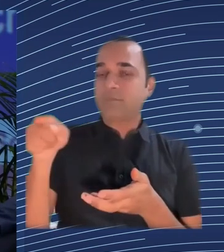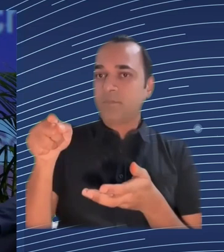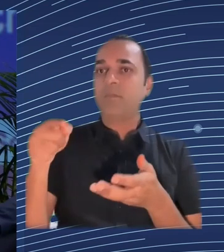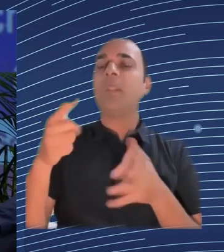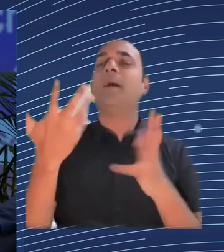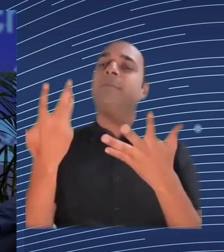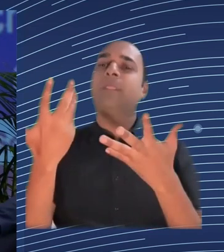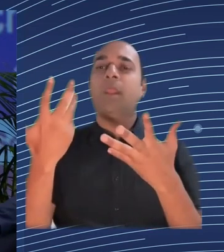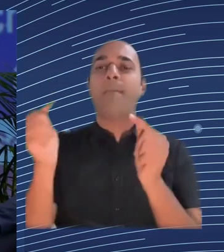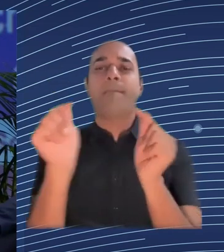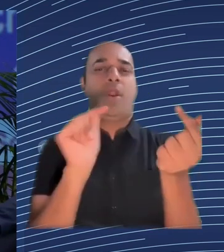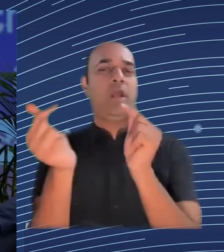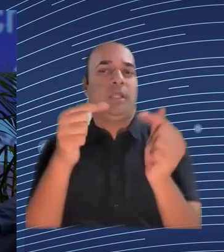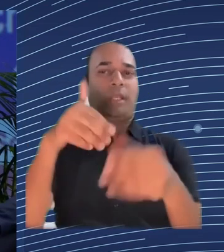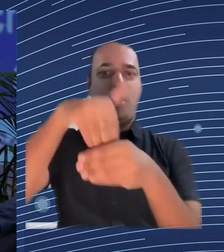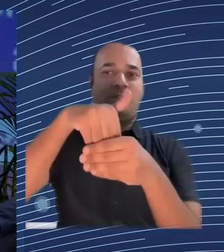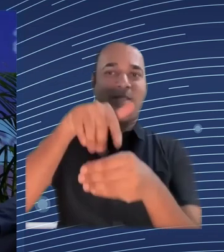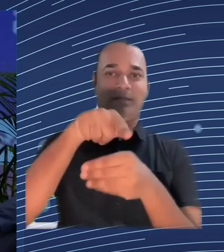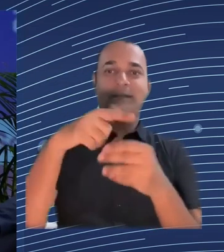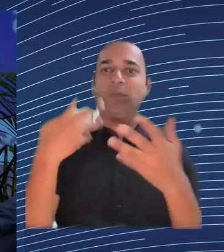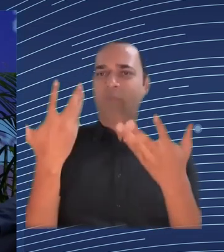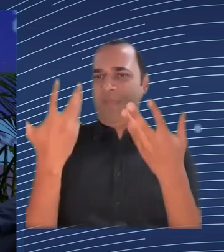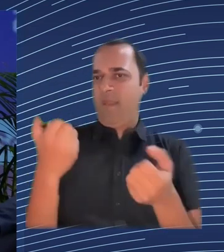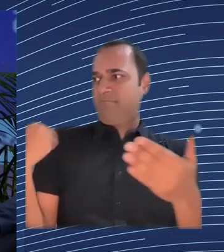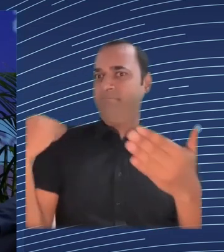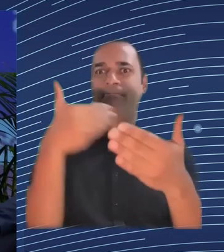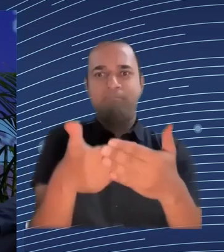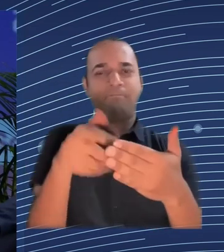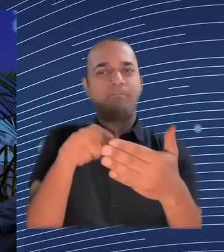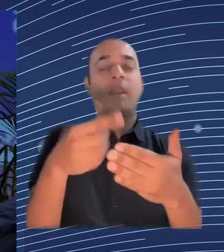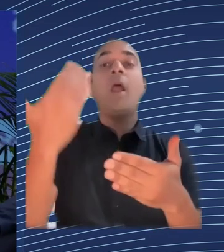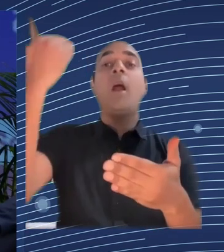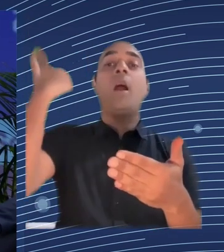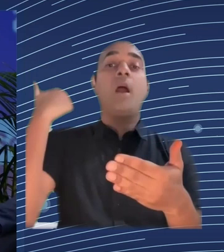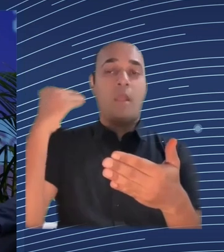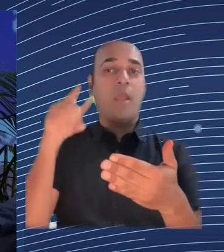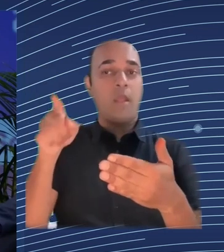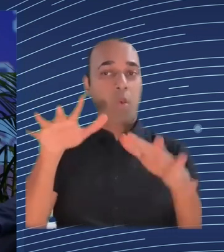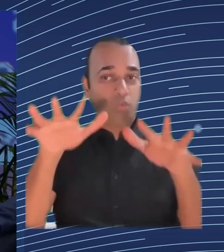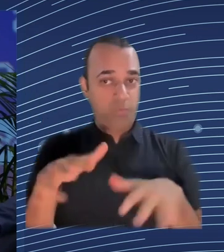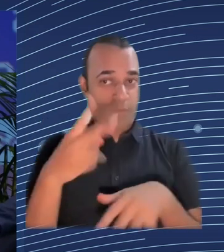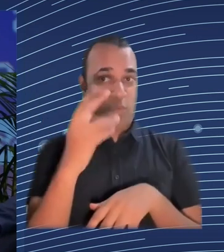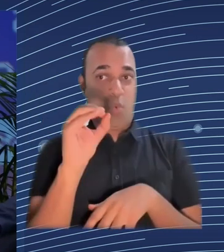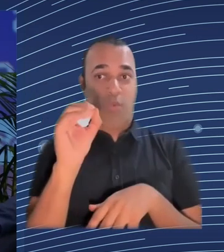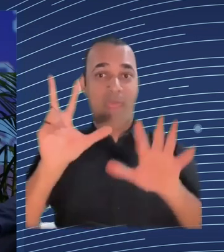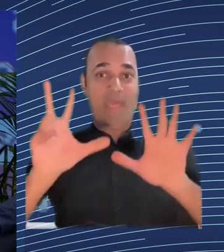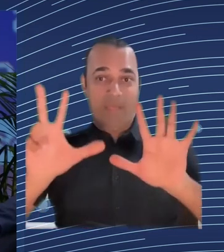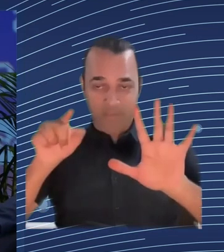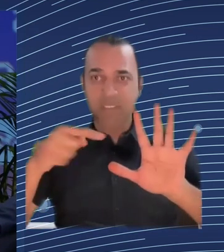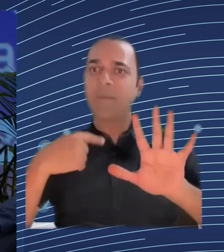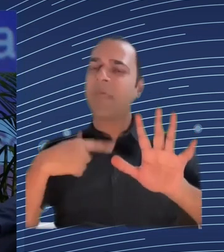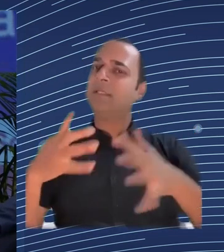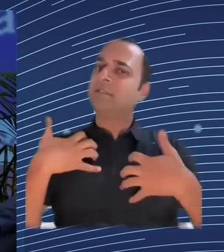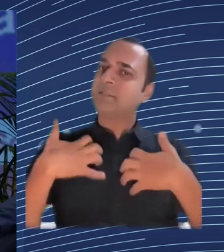the month that the Apple App Store was opened that the Google Play Store was opened but it was also the same time that the economy